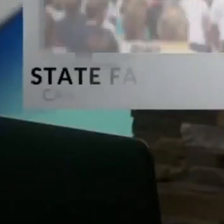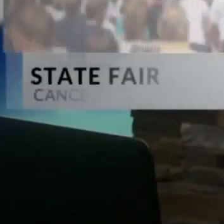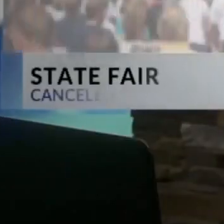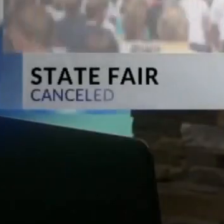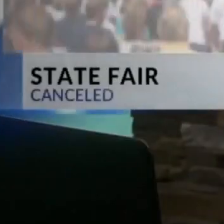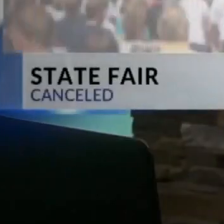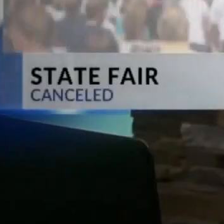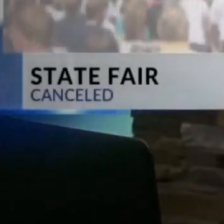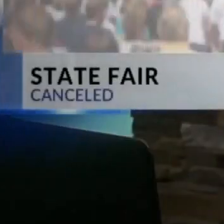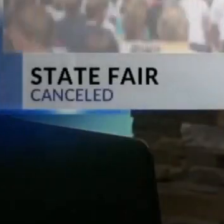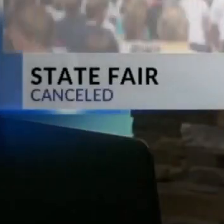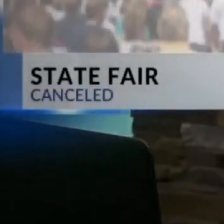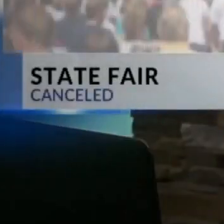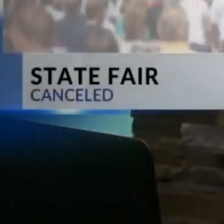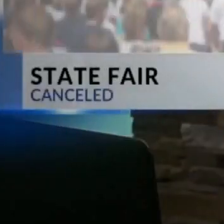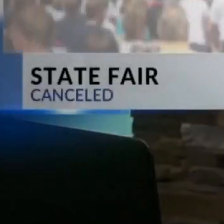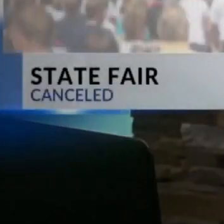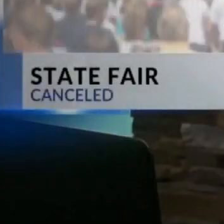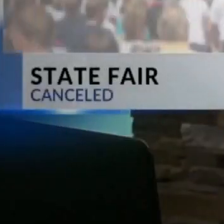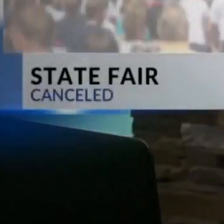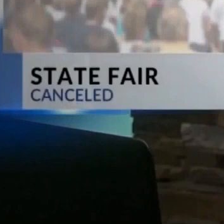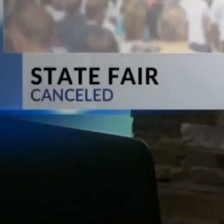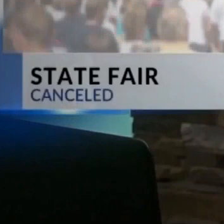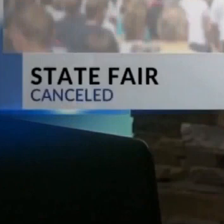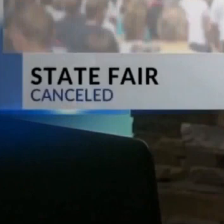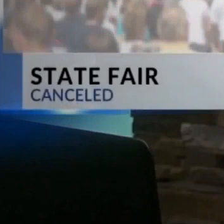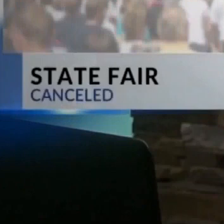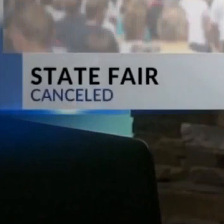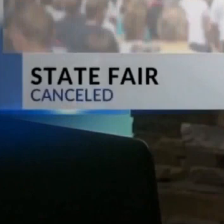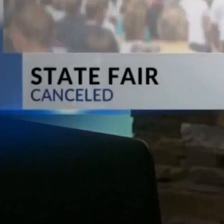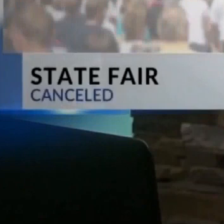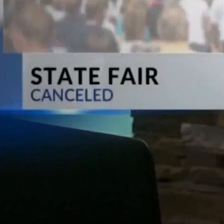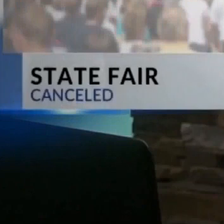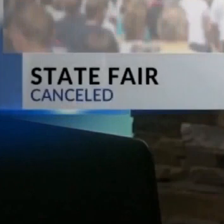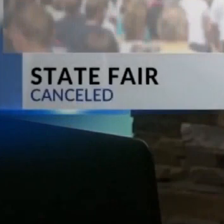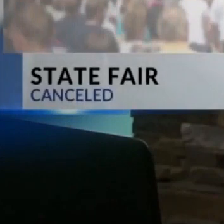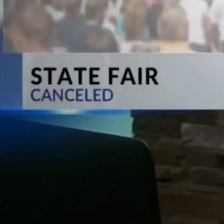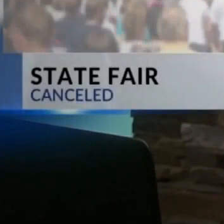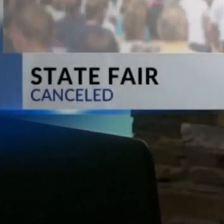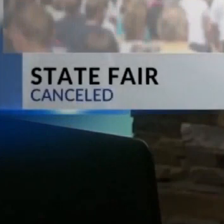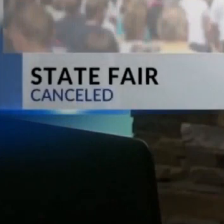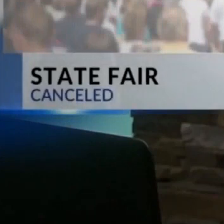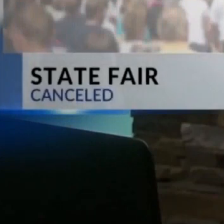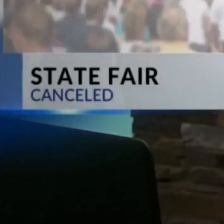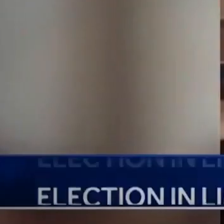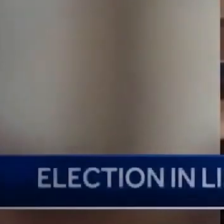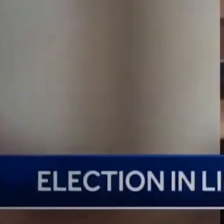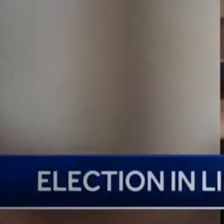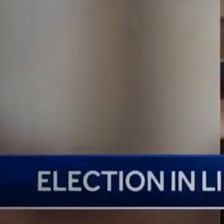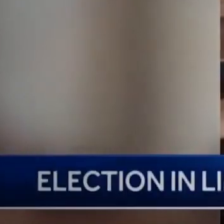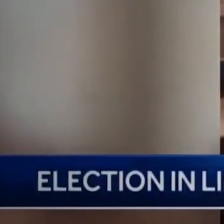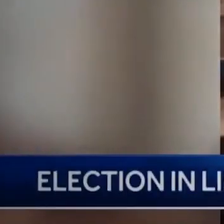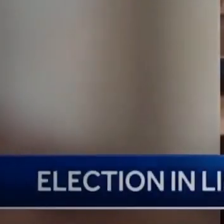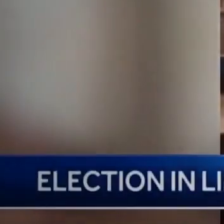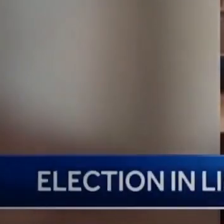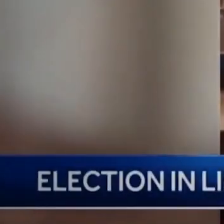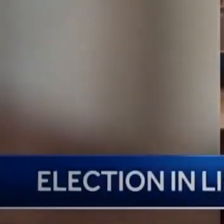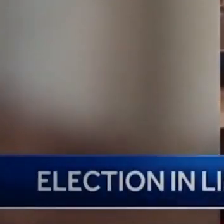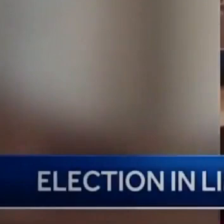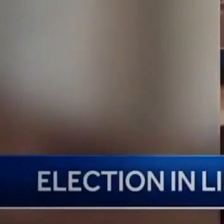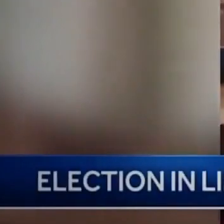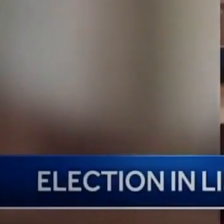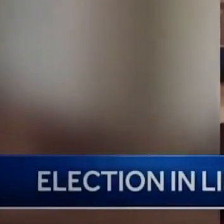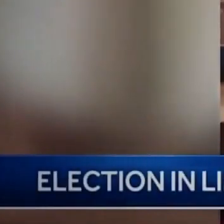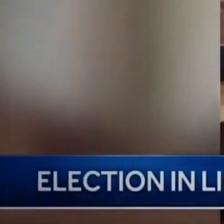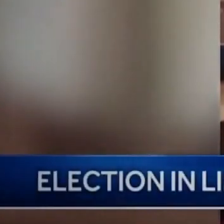Wisconsin State Fair is also canceled this year, which is their first cancellation since 1945. Lawmakers didn't even show up